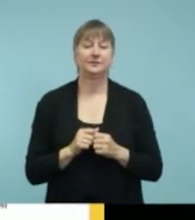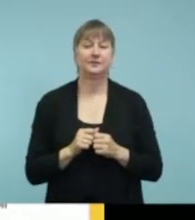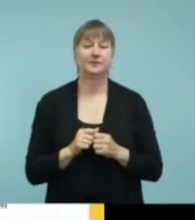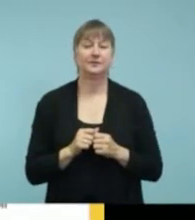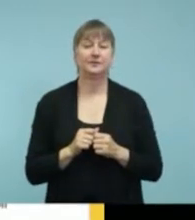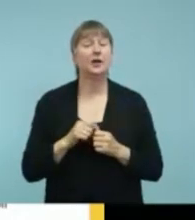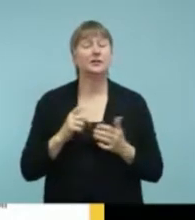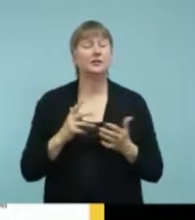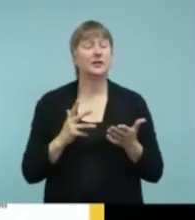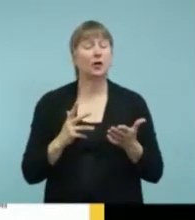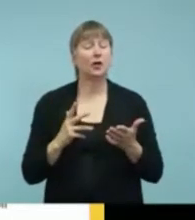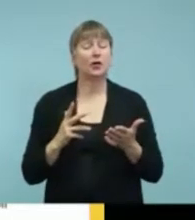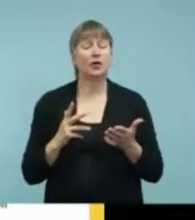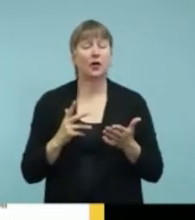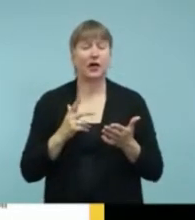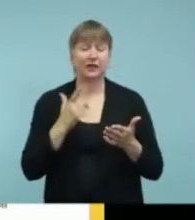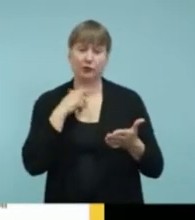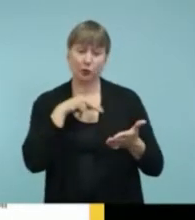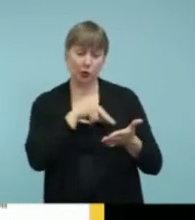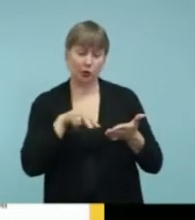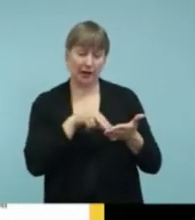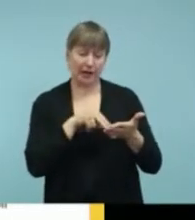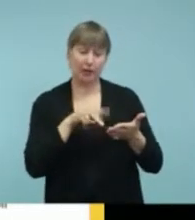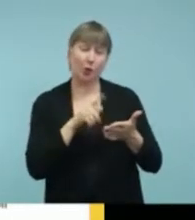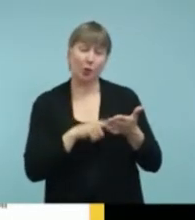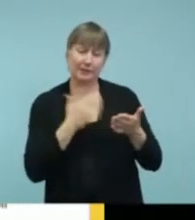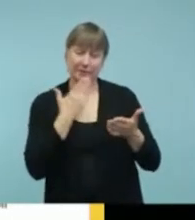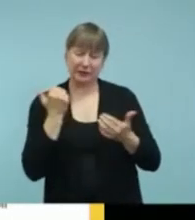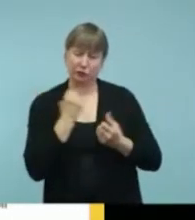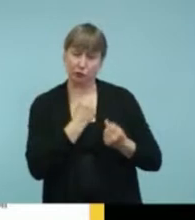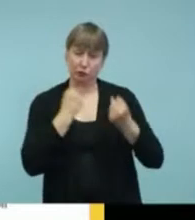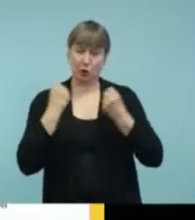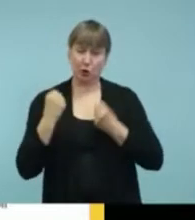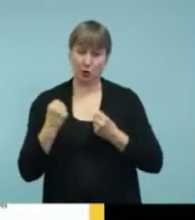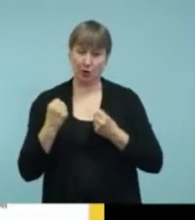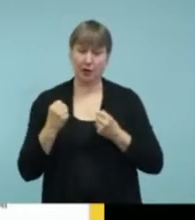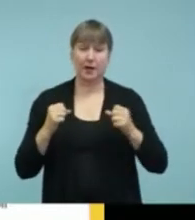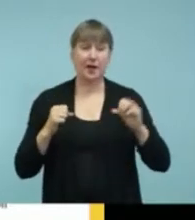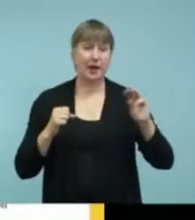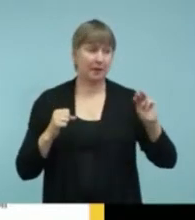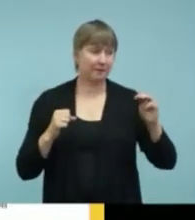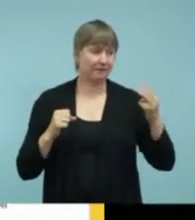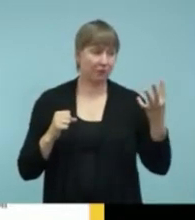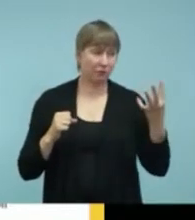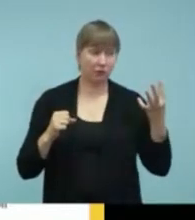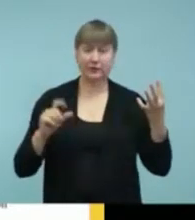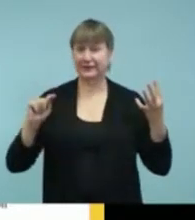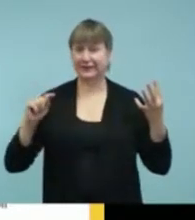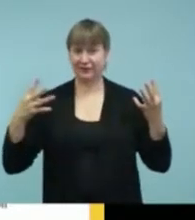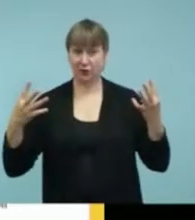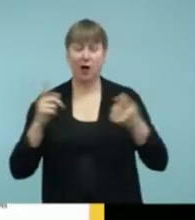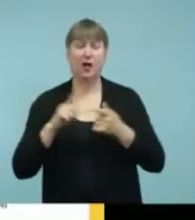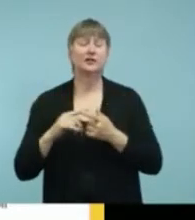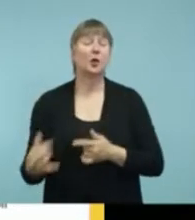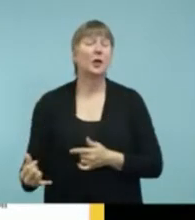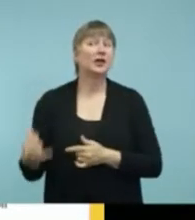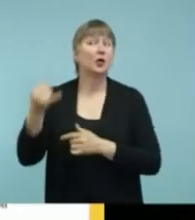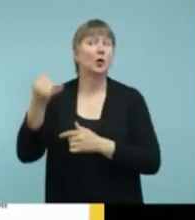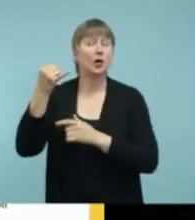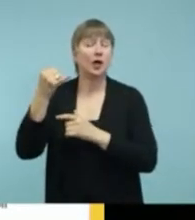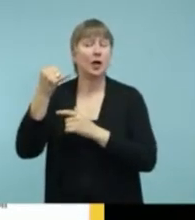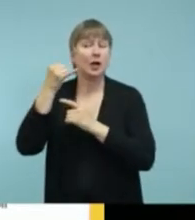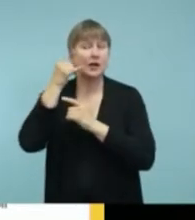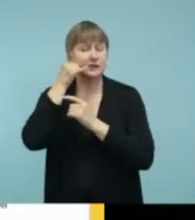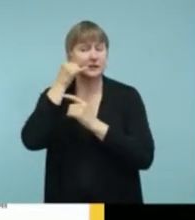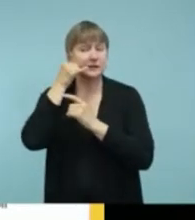strongest one is going to be M4 or T4. That means it's going to be pretty loud when you listen to it on the phone. And